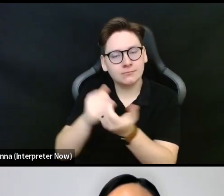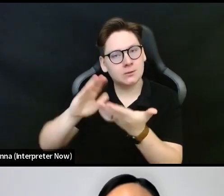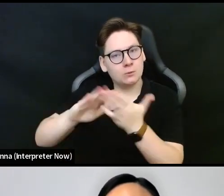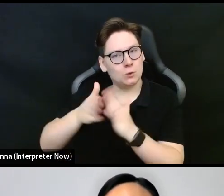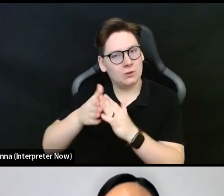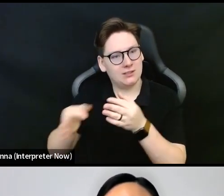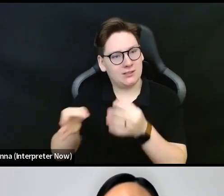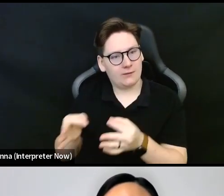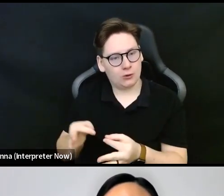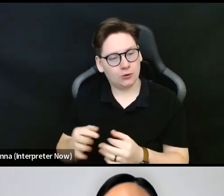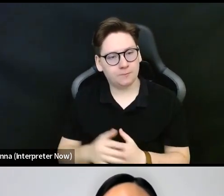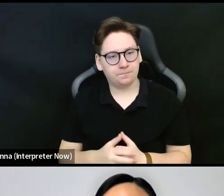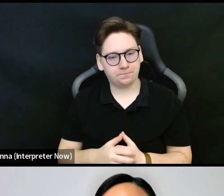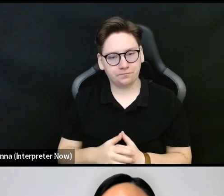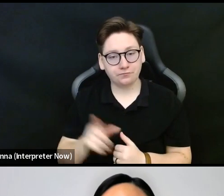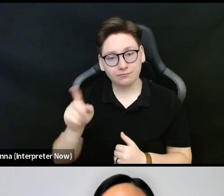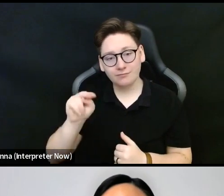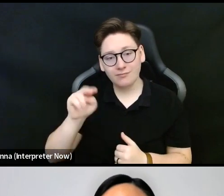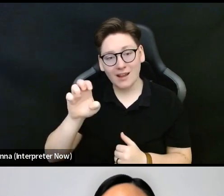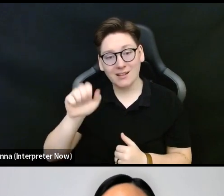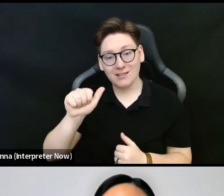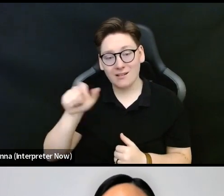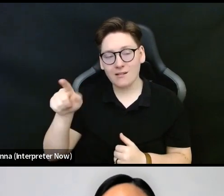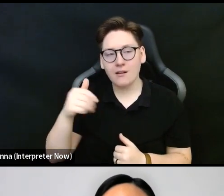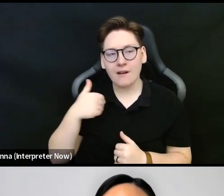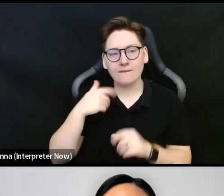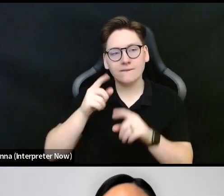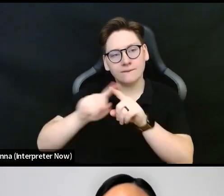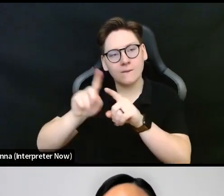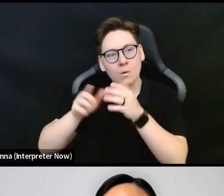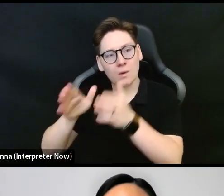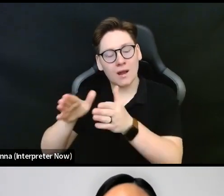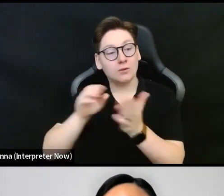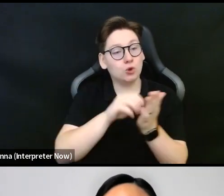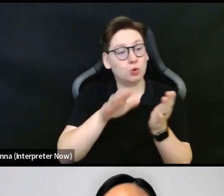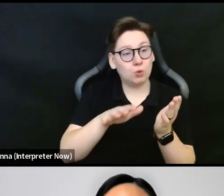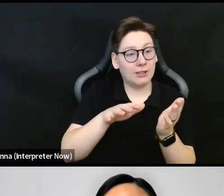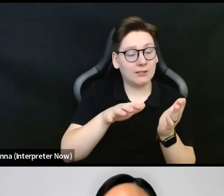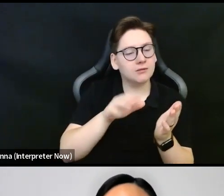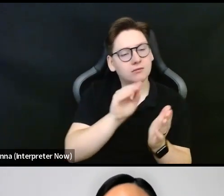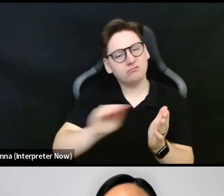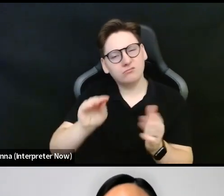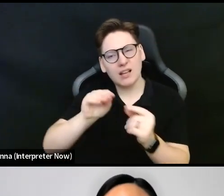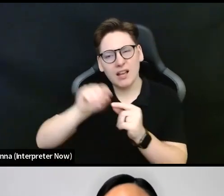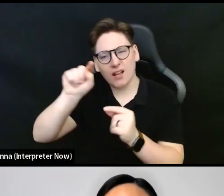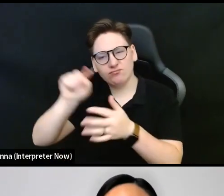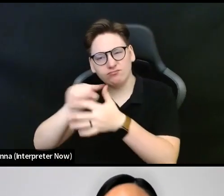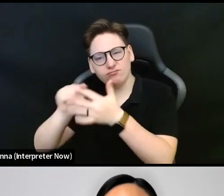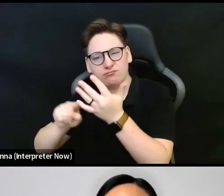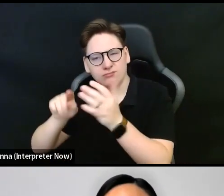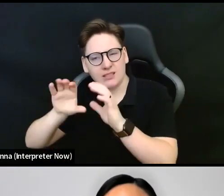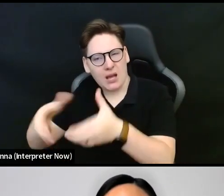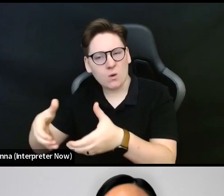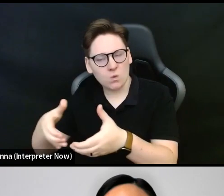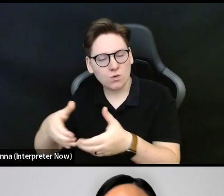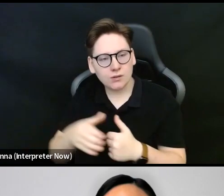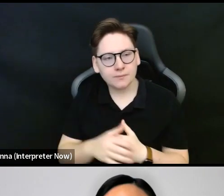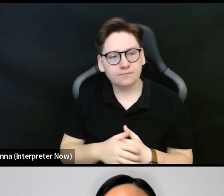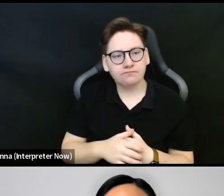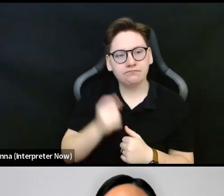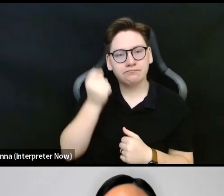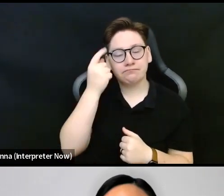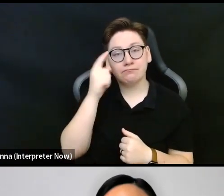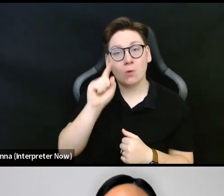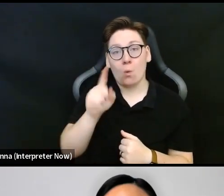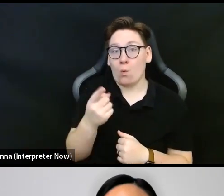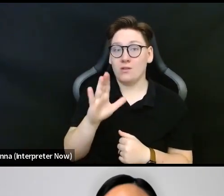by the NEA, there are other ways that many students fit in that category, but I would just like to point out that age alone